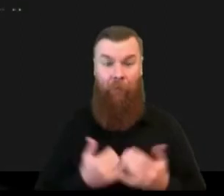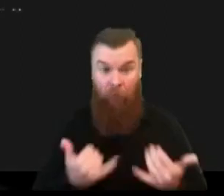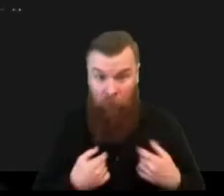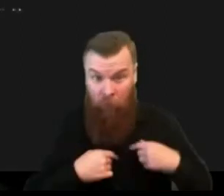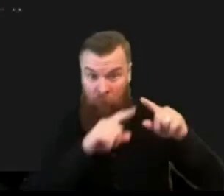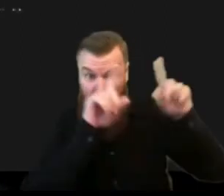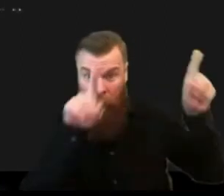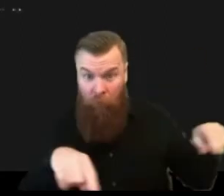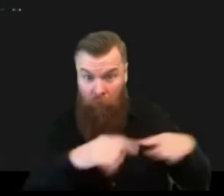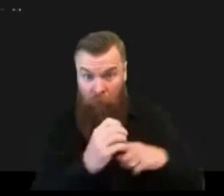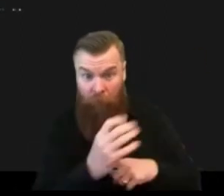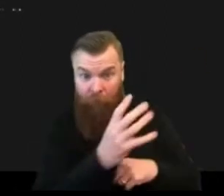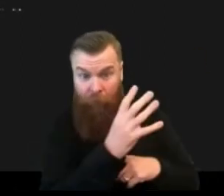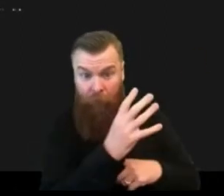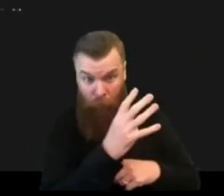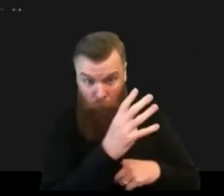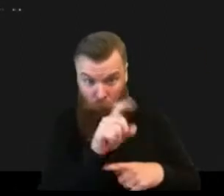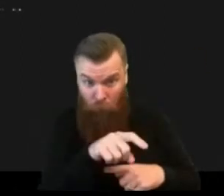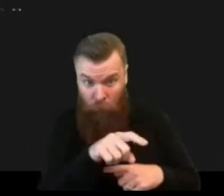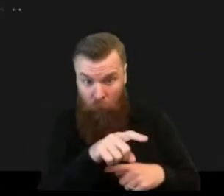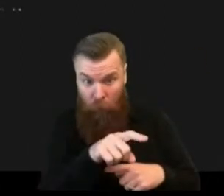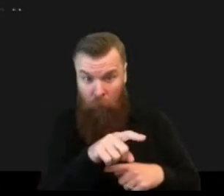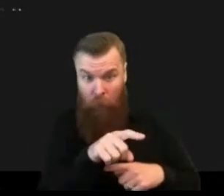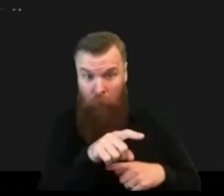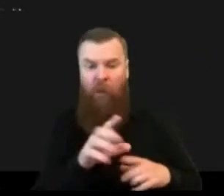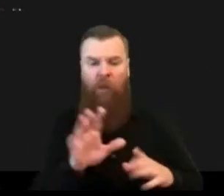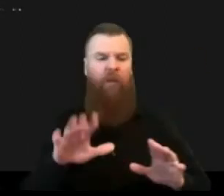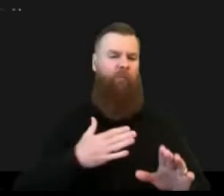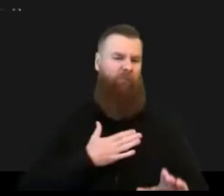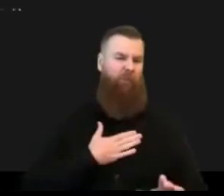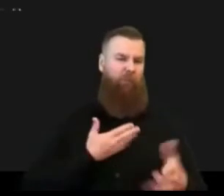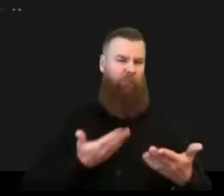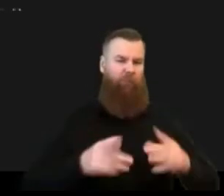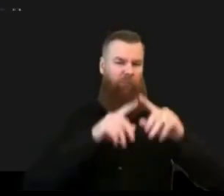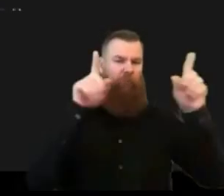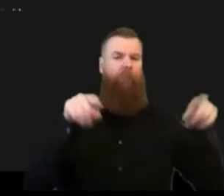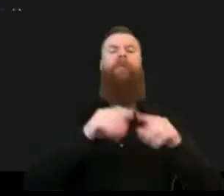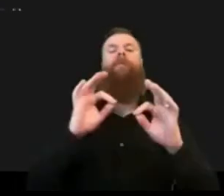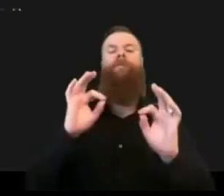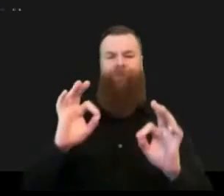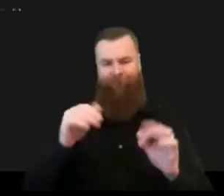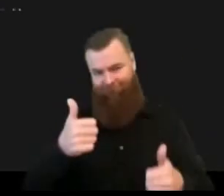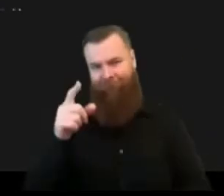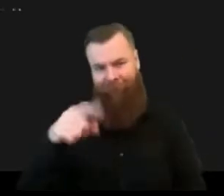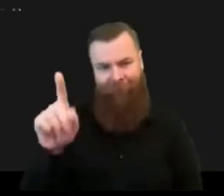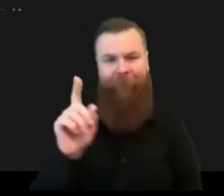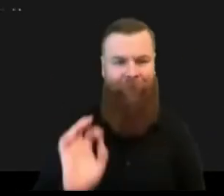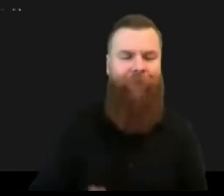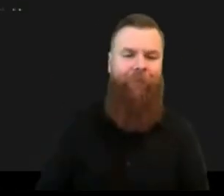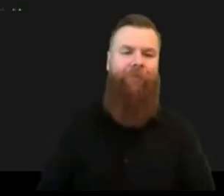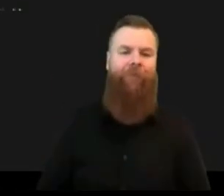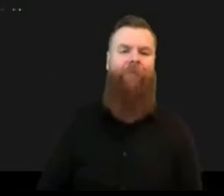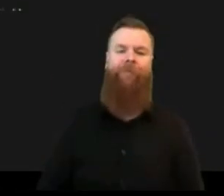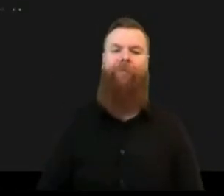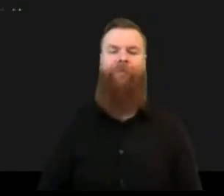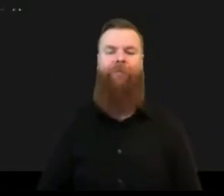this is my yes correct so uh in this in this first question regarding the uh the benefits